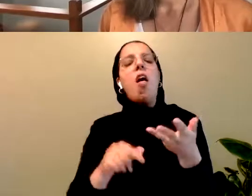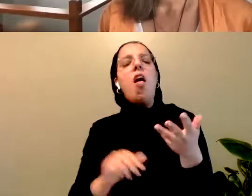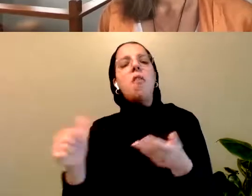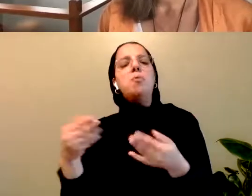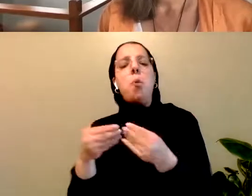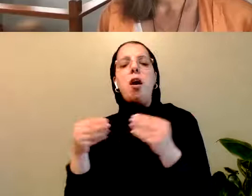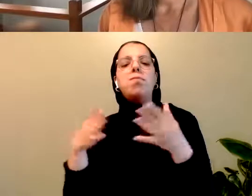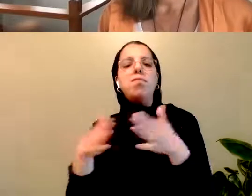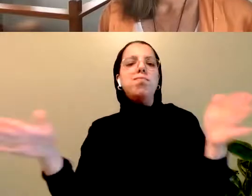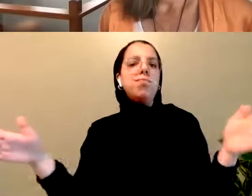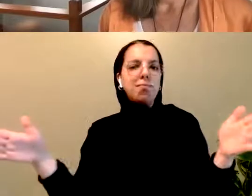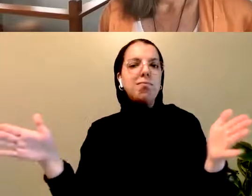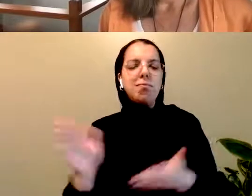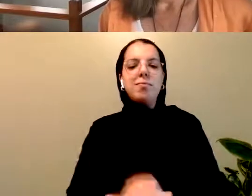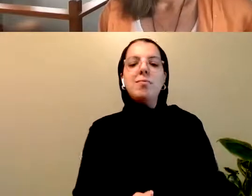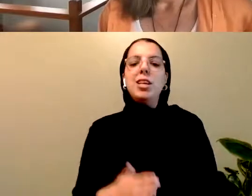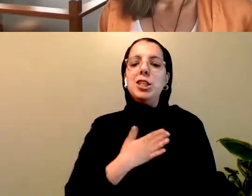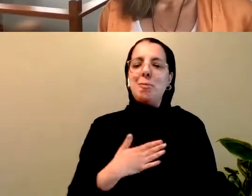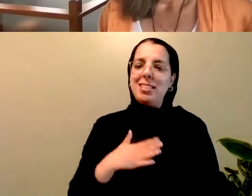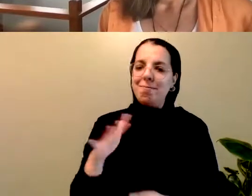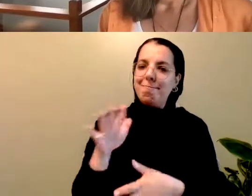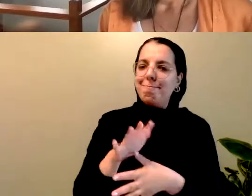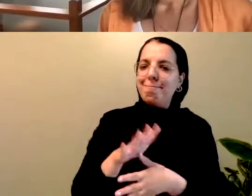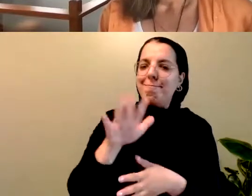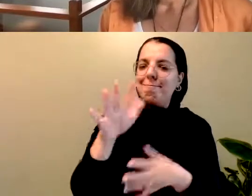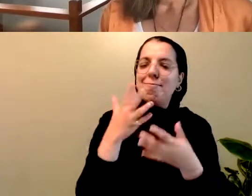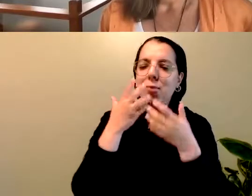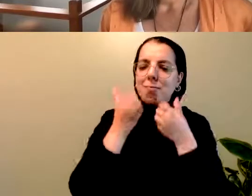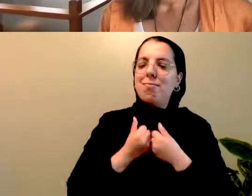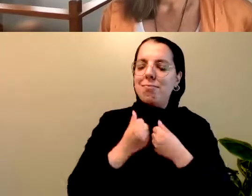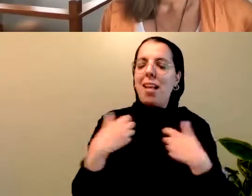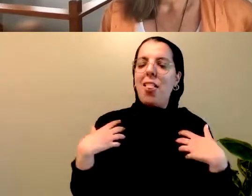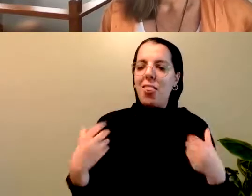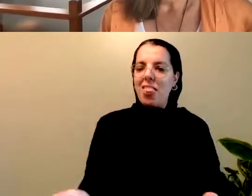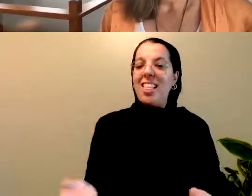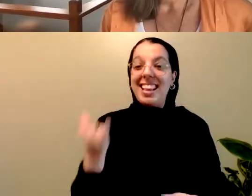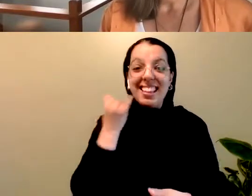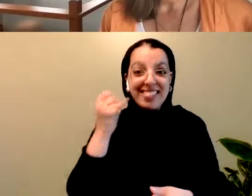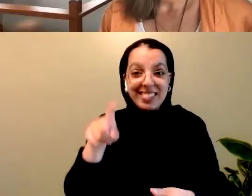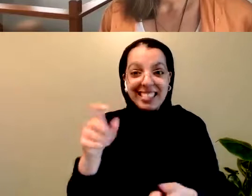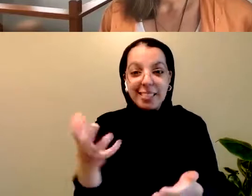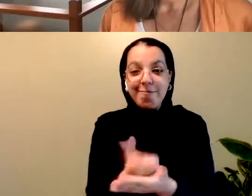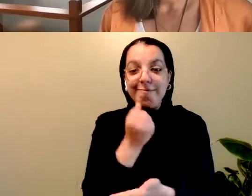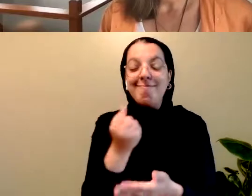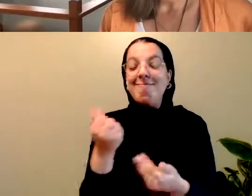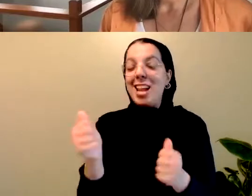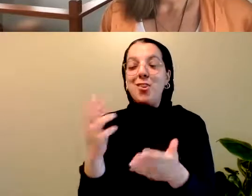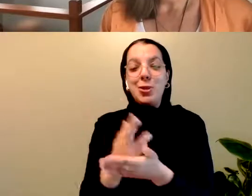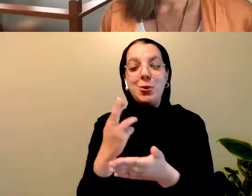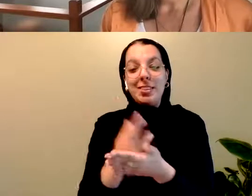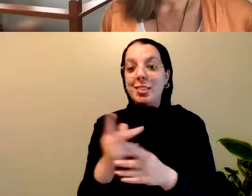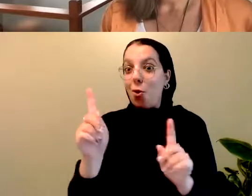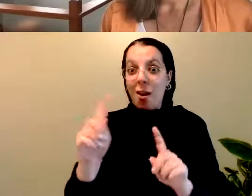please prioritize your own well-being in this moment and if you need to make use of any of these resources, please find them in the chat